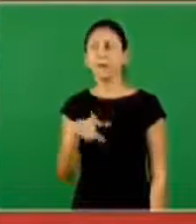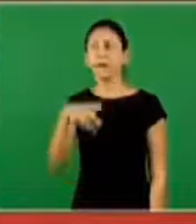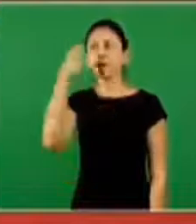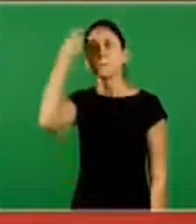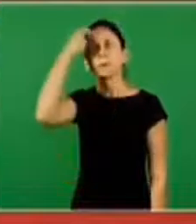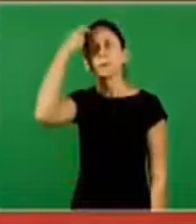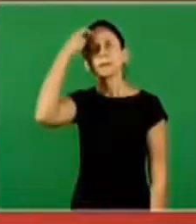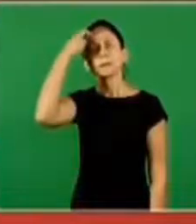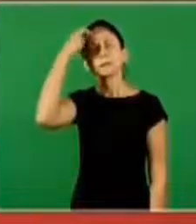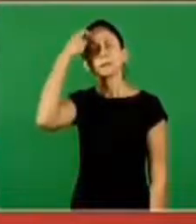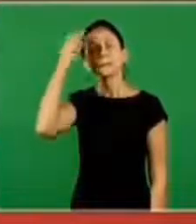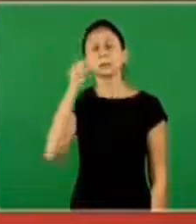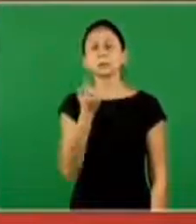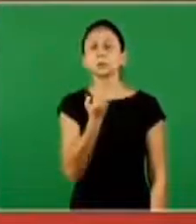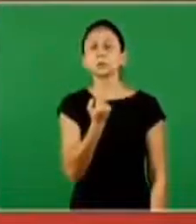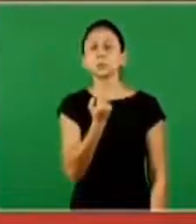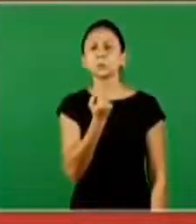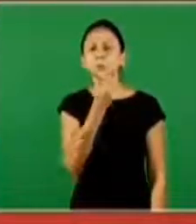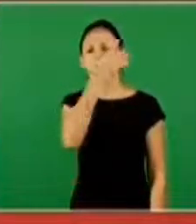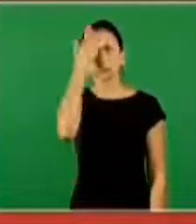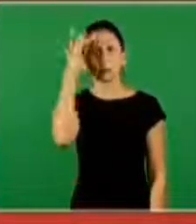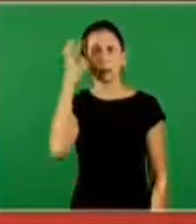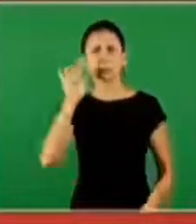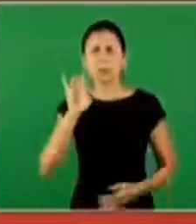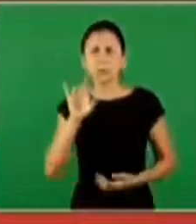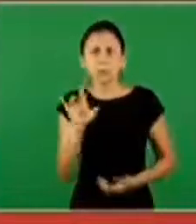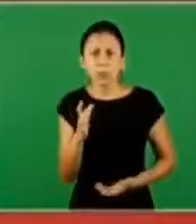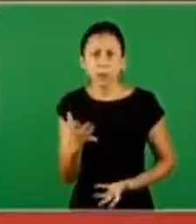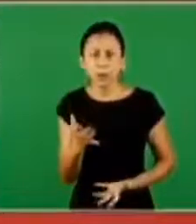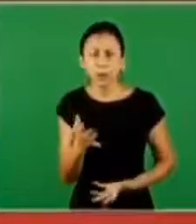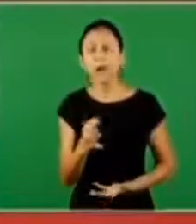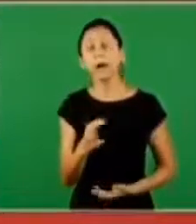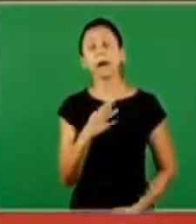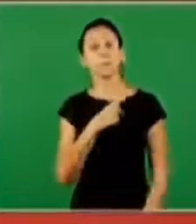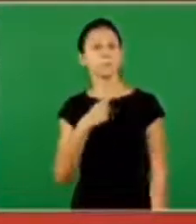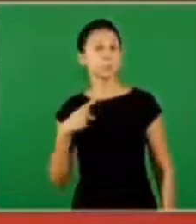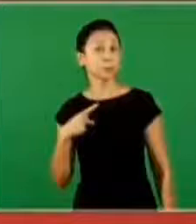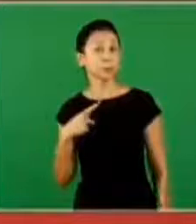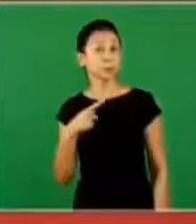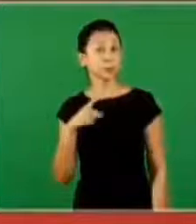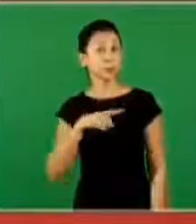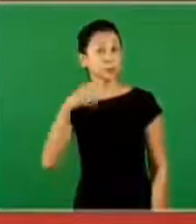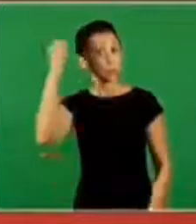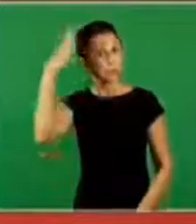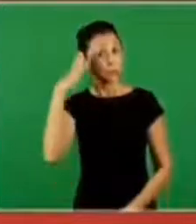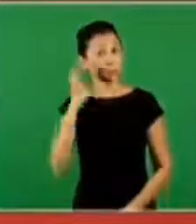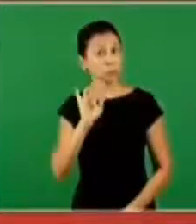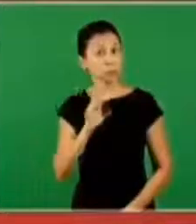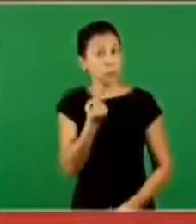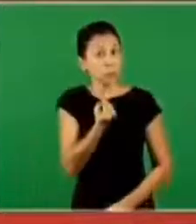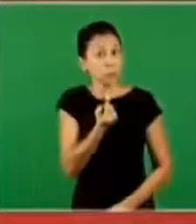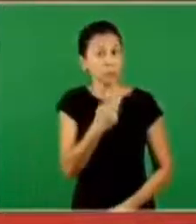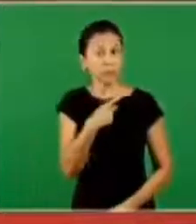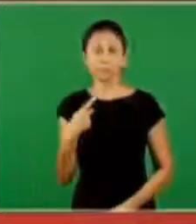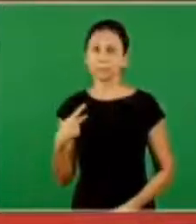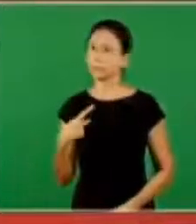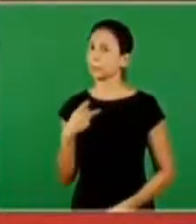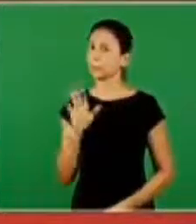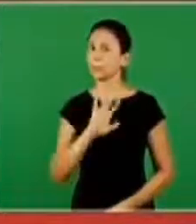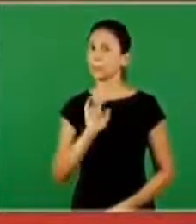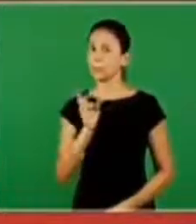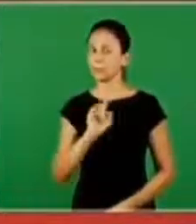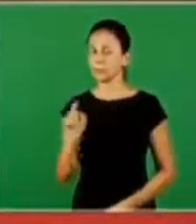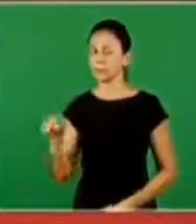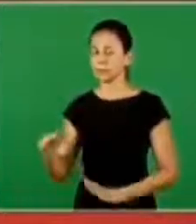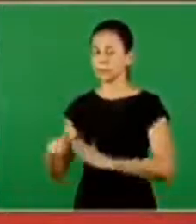In what? In the mind of who? Is it in the mind of one person? Only? Is it in mind of one pastor? Only? No. It's